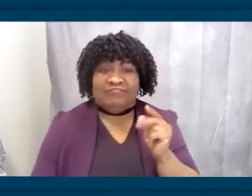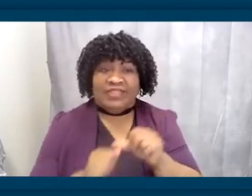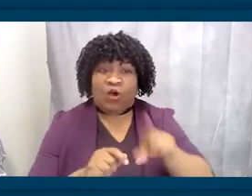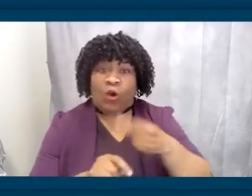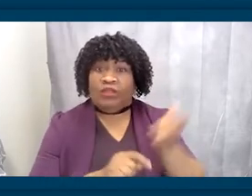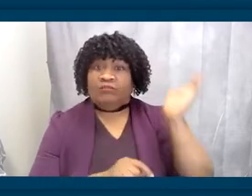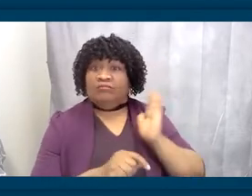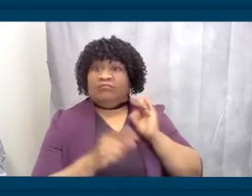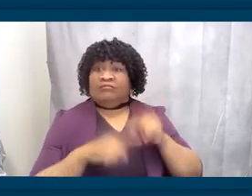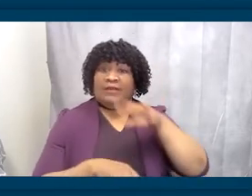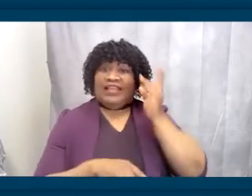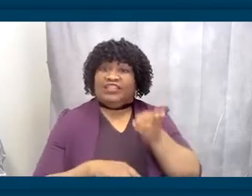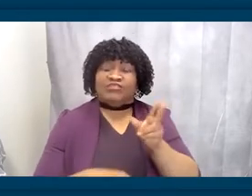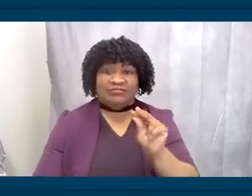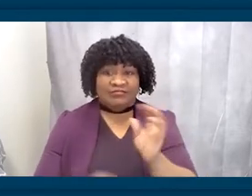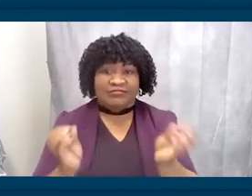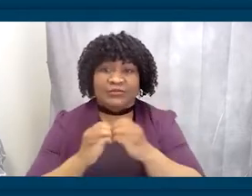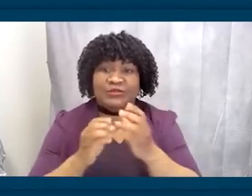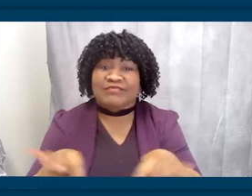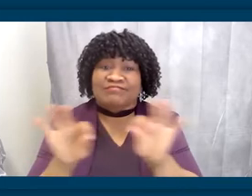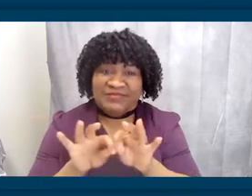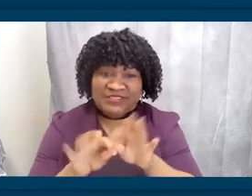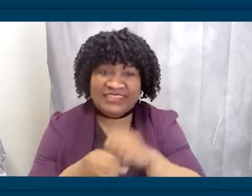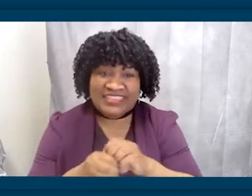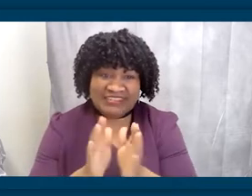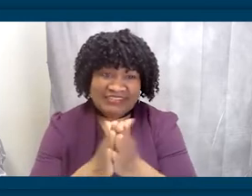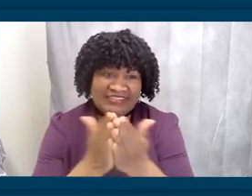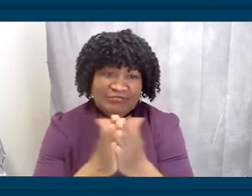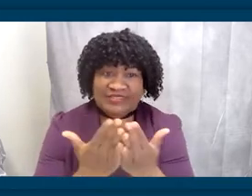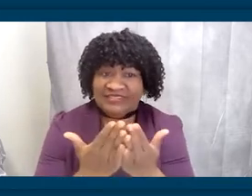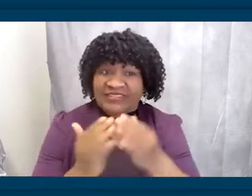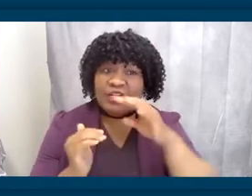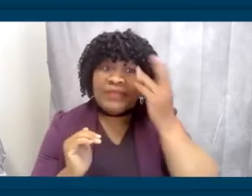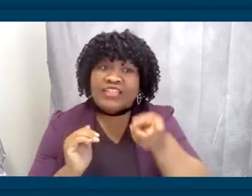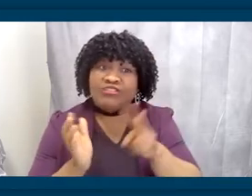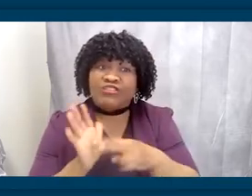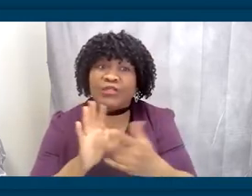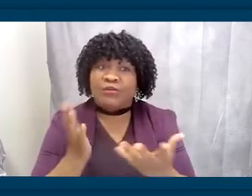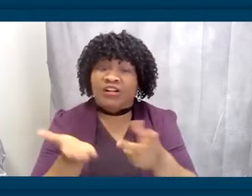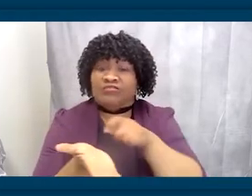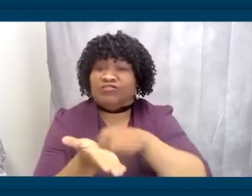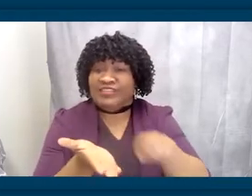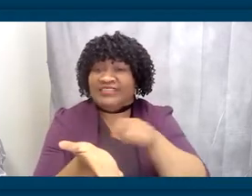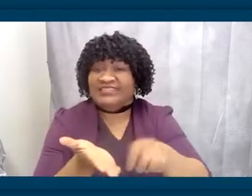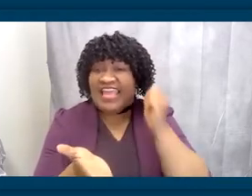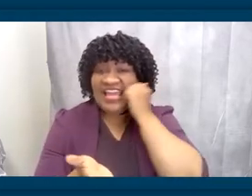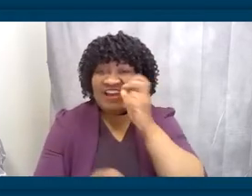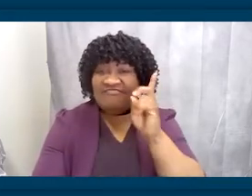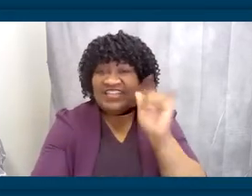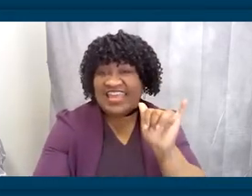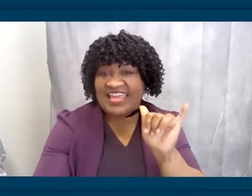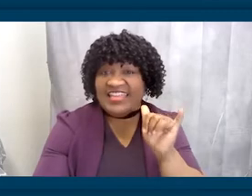is written every day. It's written by heroes we know, folks like Robert Smalls, a man who escaped